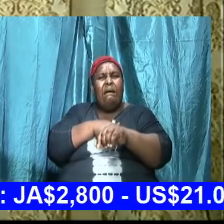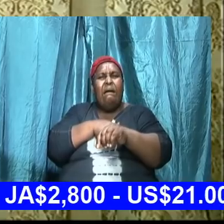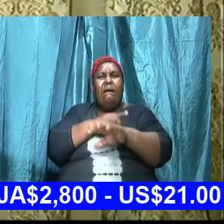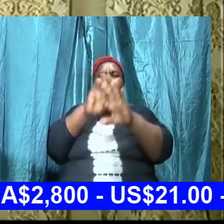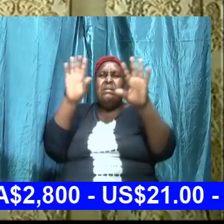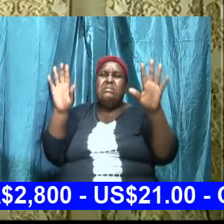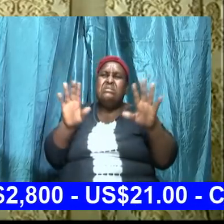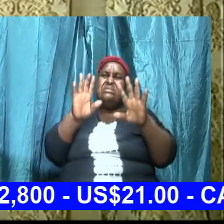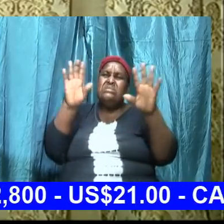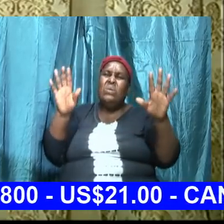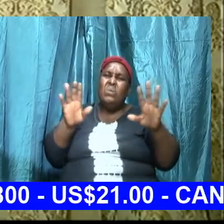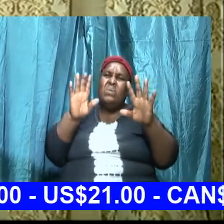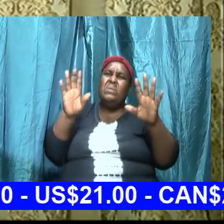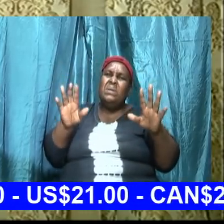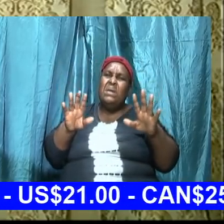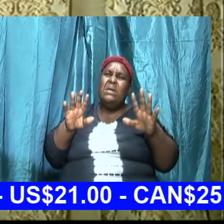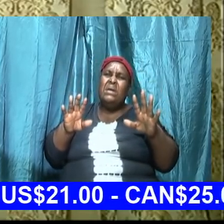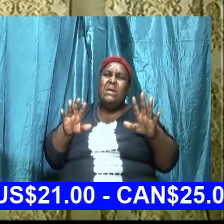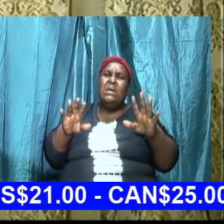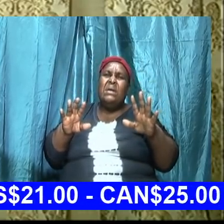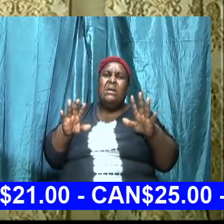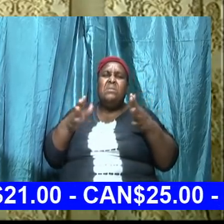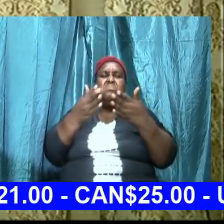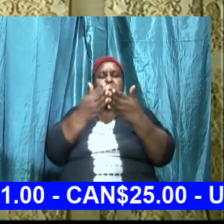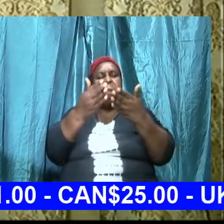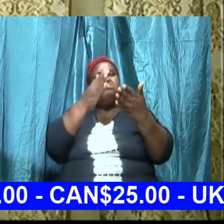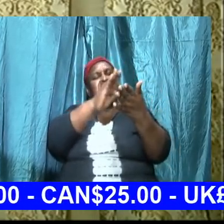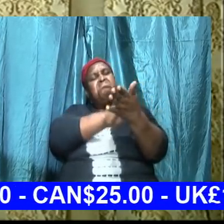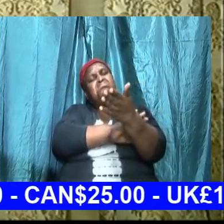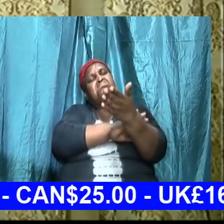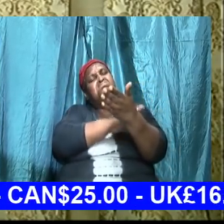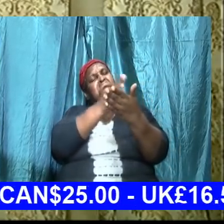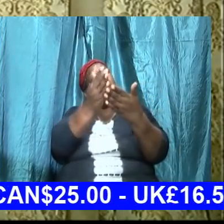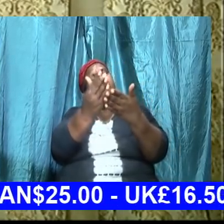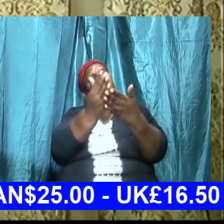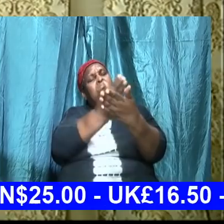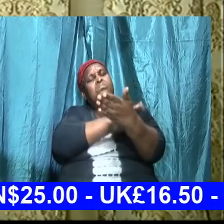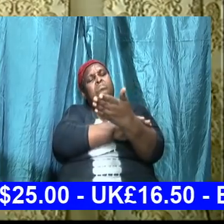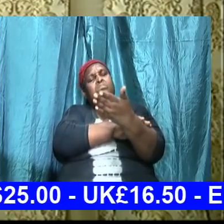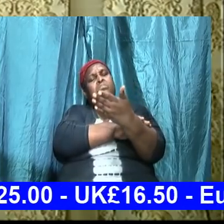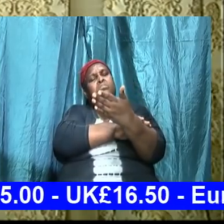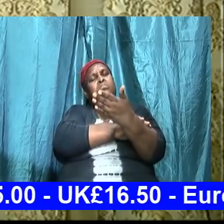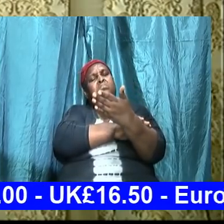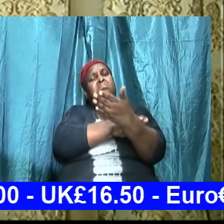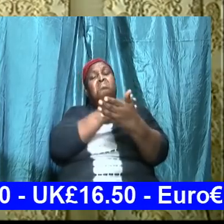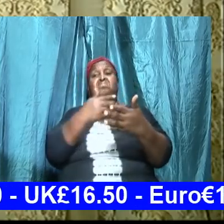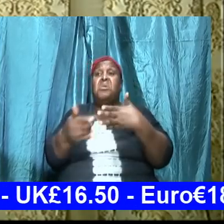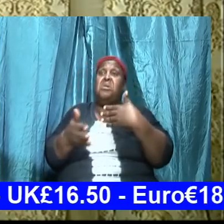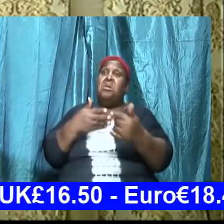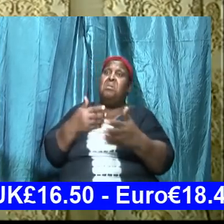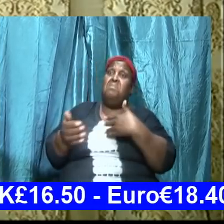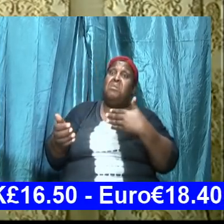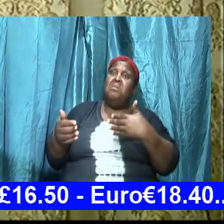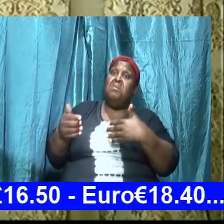to turn in our Bibles to a particular scripture in fact probably it's the only time that some folks turn to a scripture